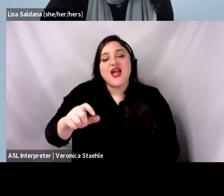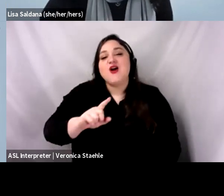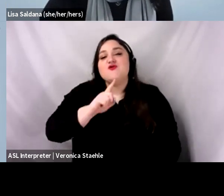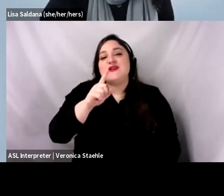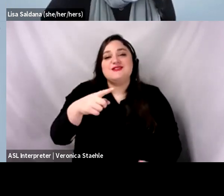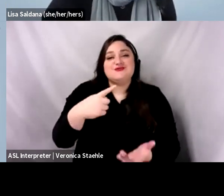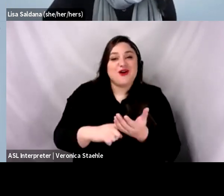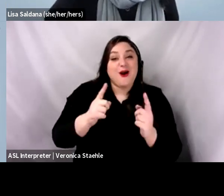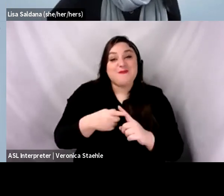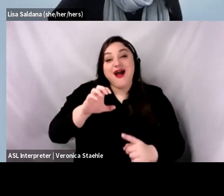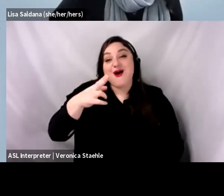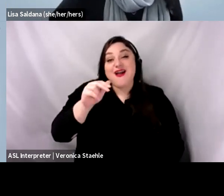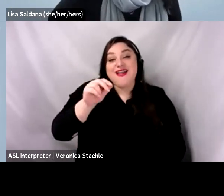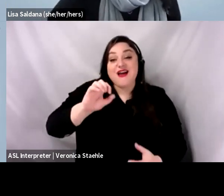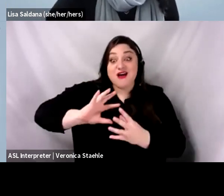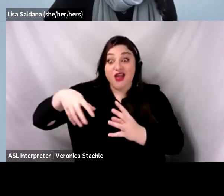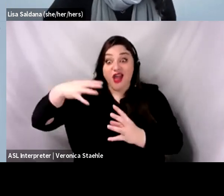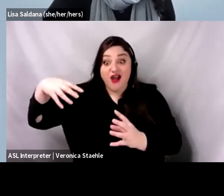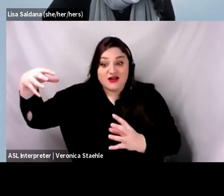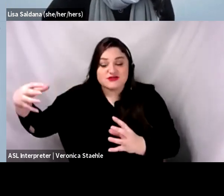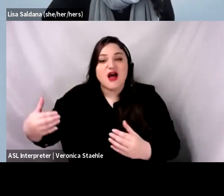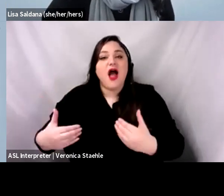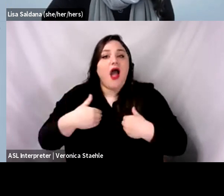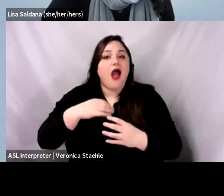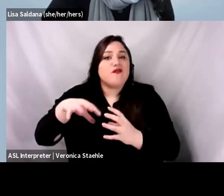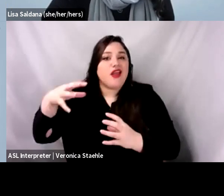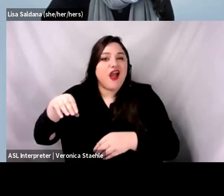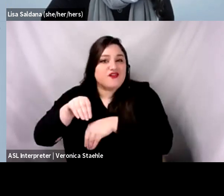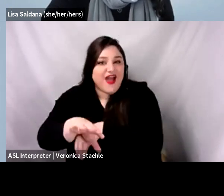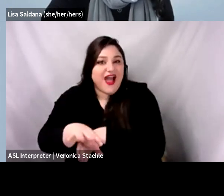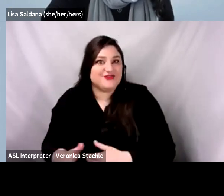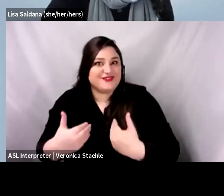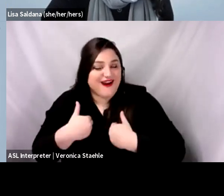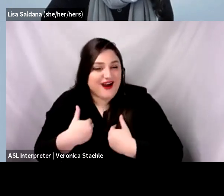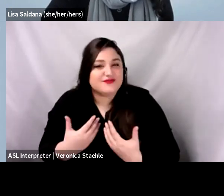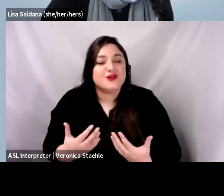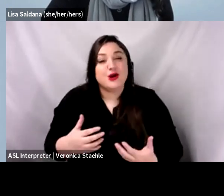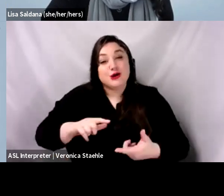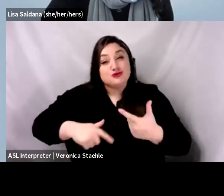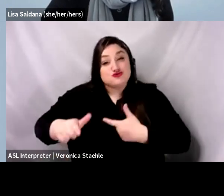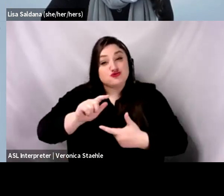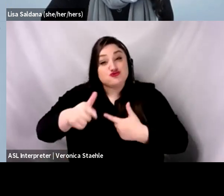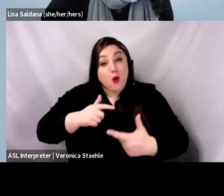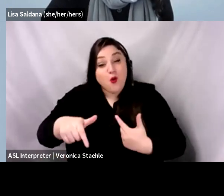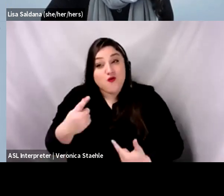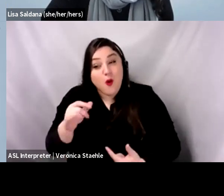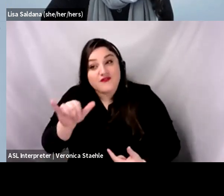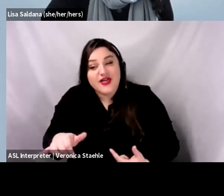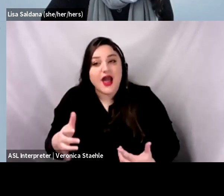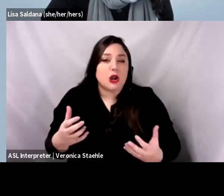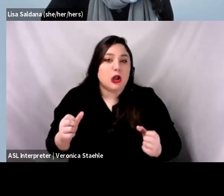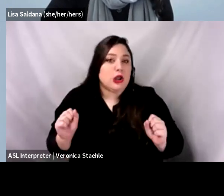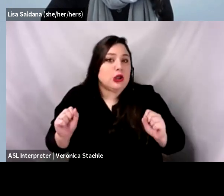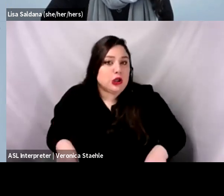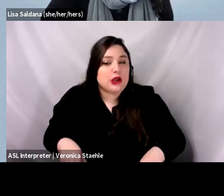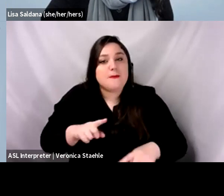is turnover one of them, because I would love to understand how you're dealing with it. And certainly, you know, I think it's something that